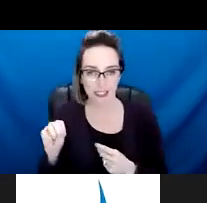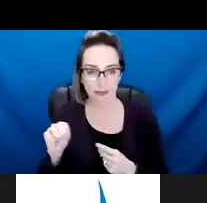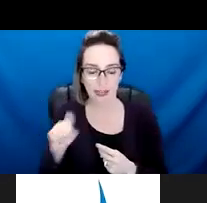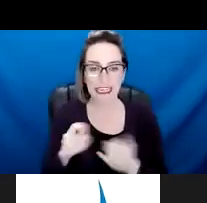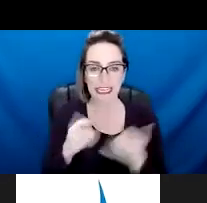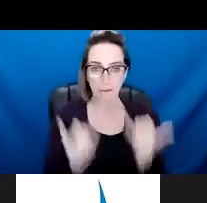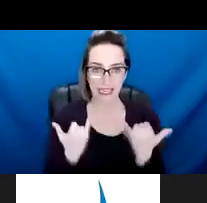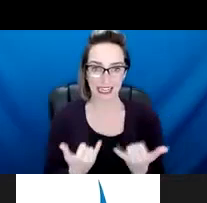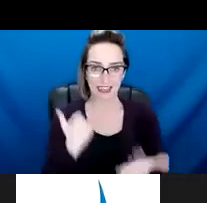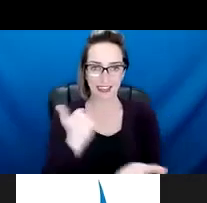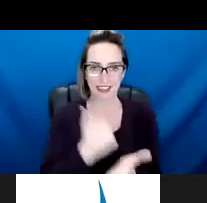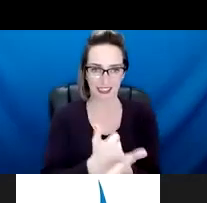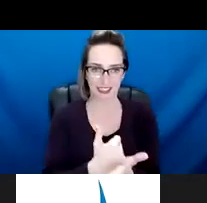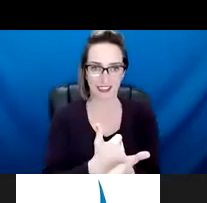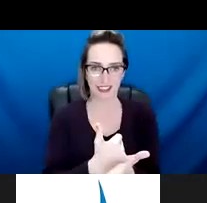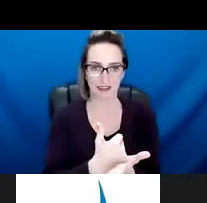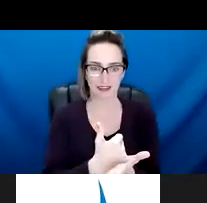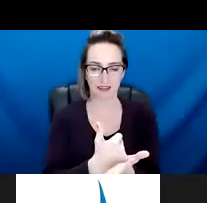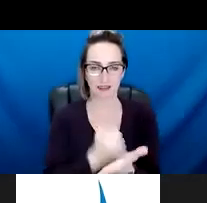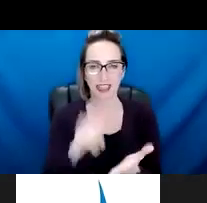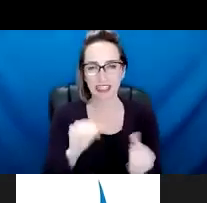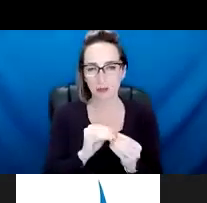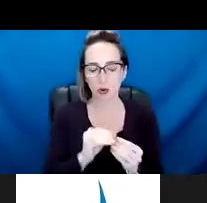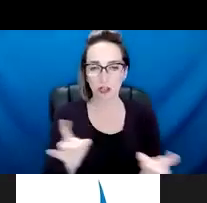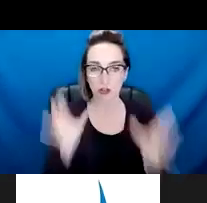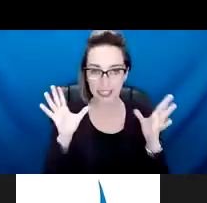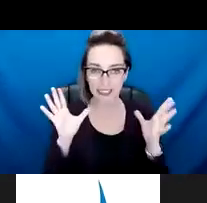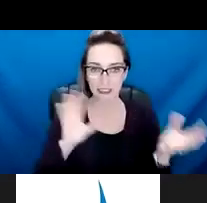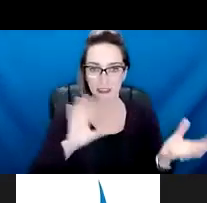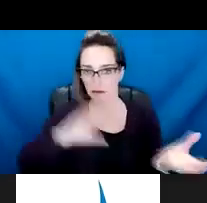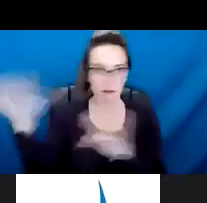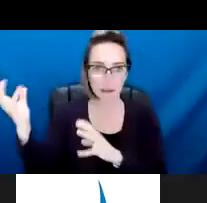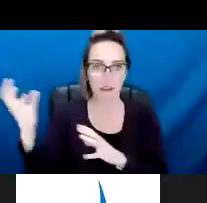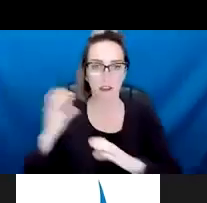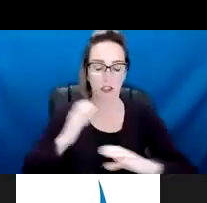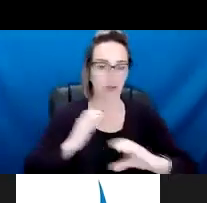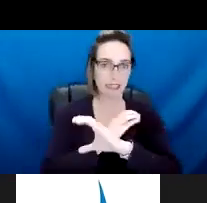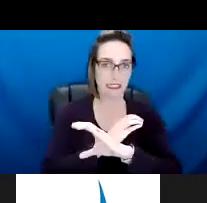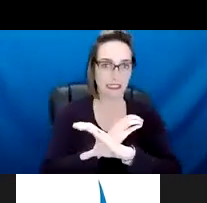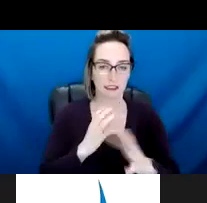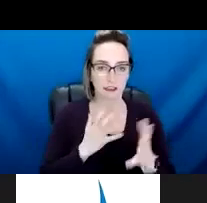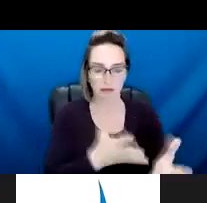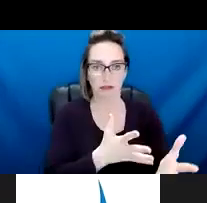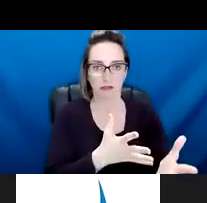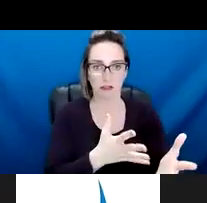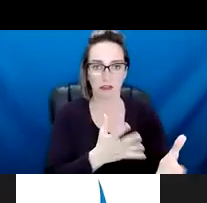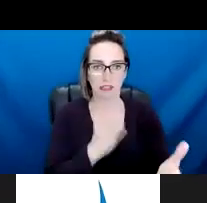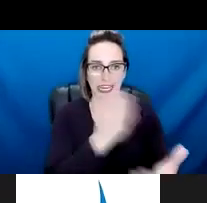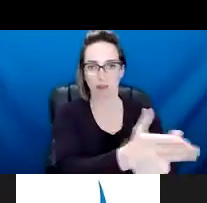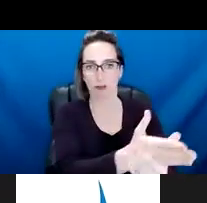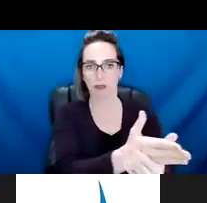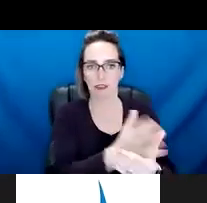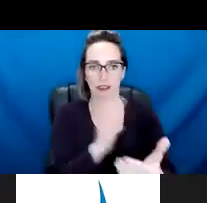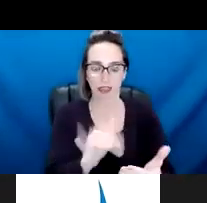operating in crisis, not necessarily always focused on long-term services, but really trying to interrupt that in-the